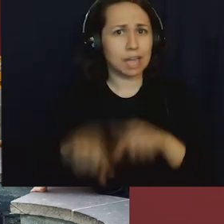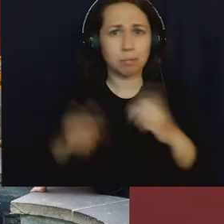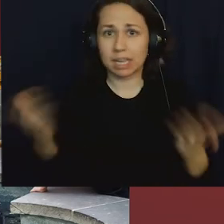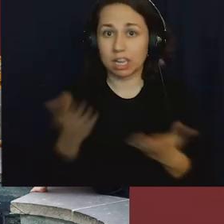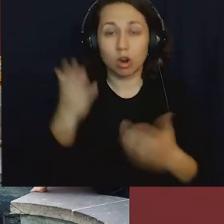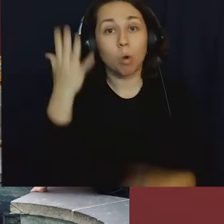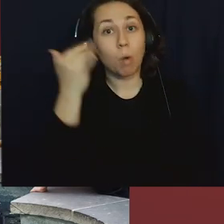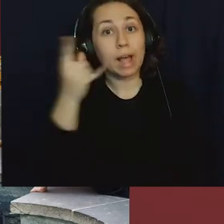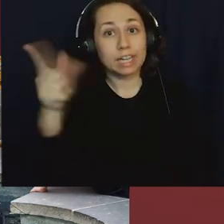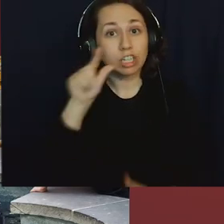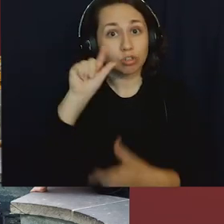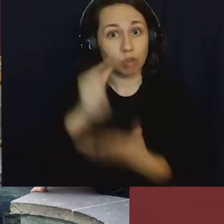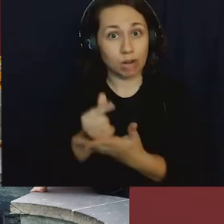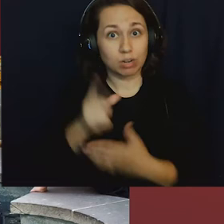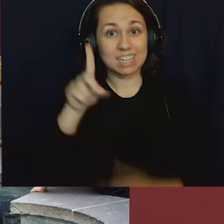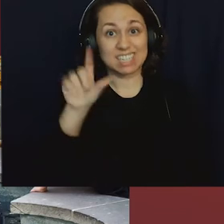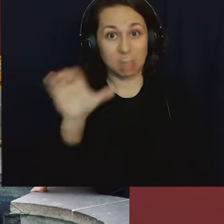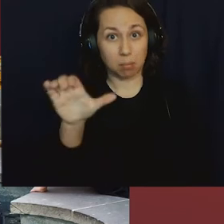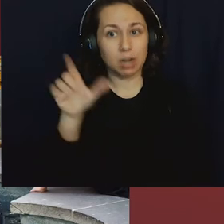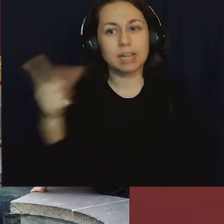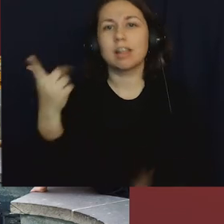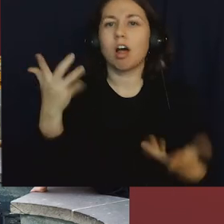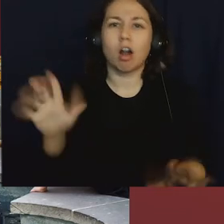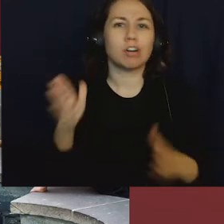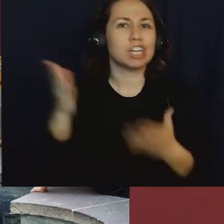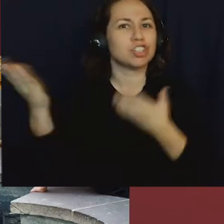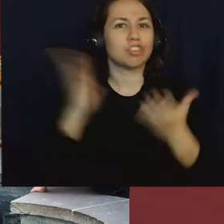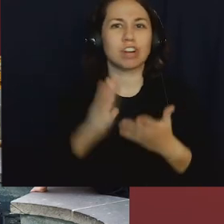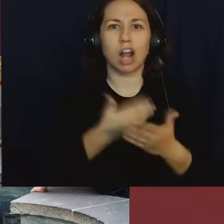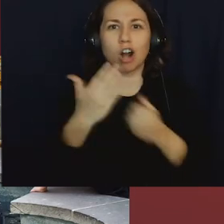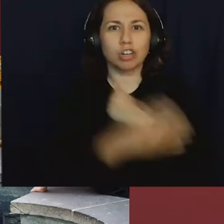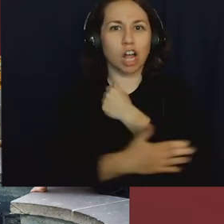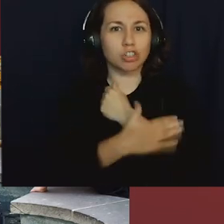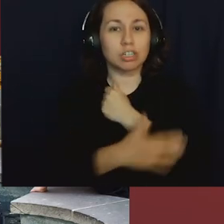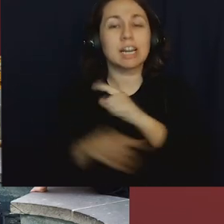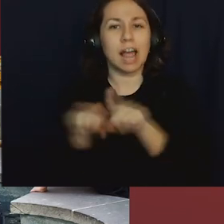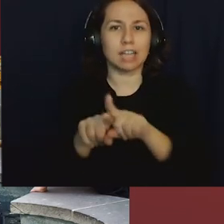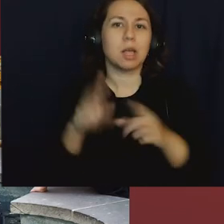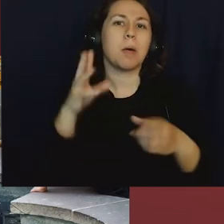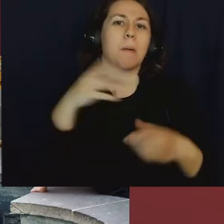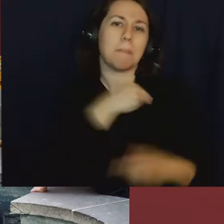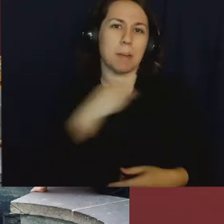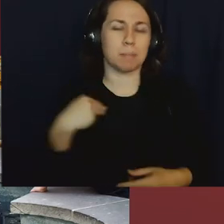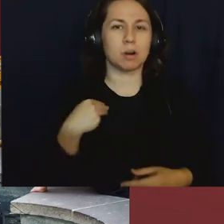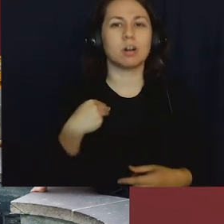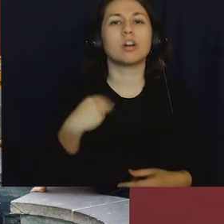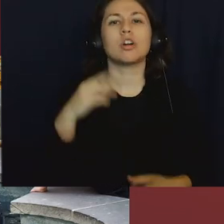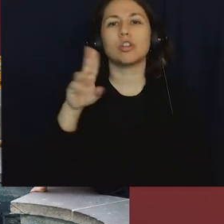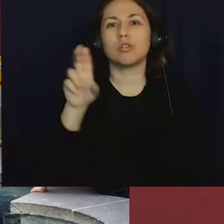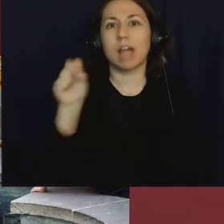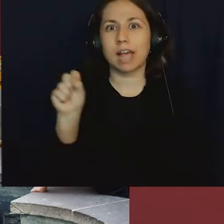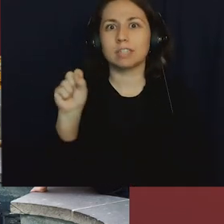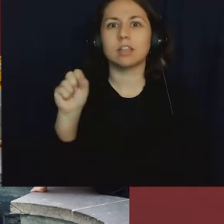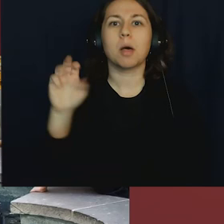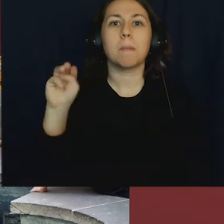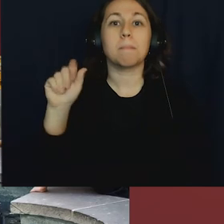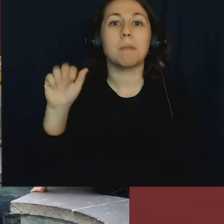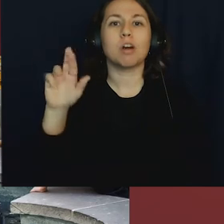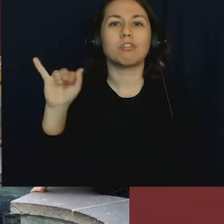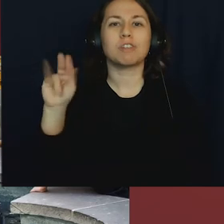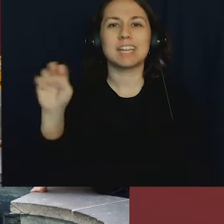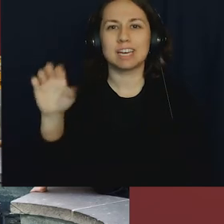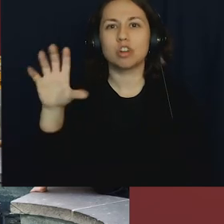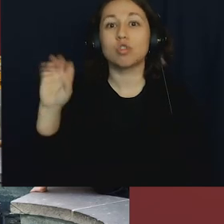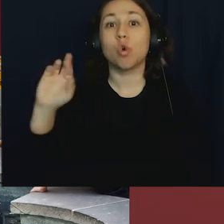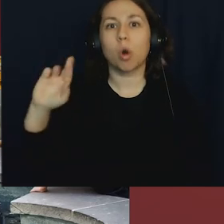with us today because he graduated in December and he is already serving our country as a member of the United States Marine Corps. I want to take